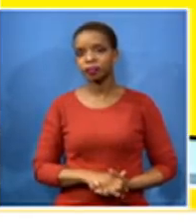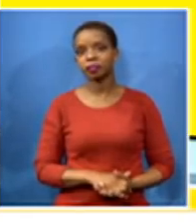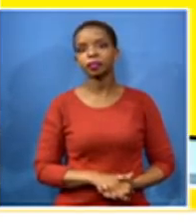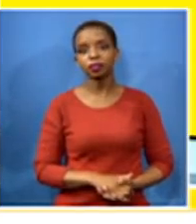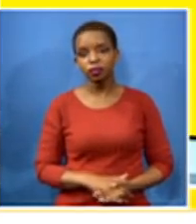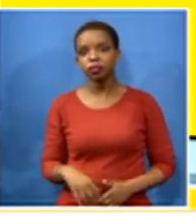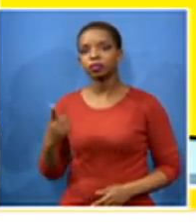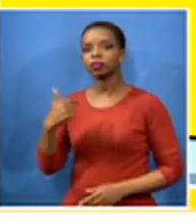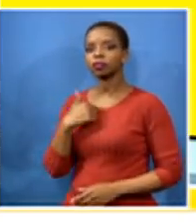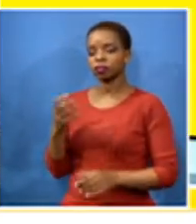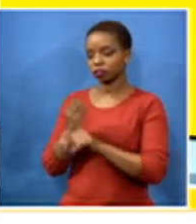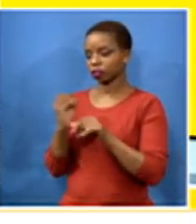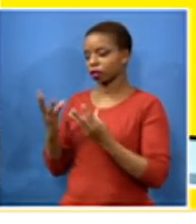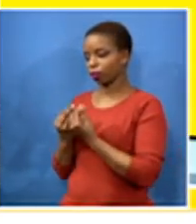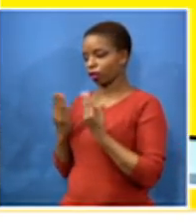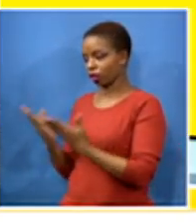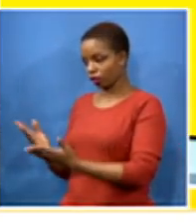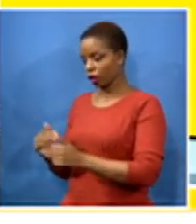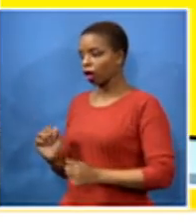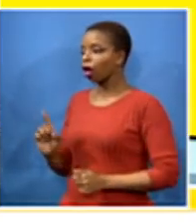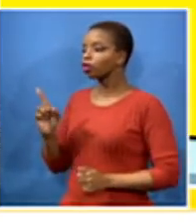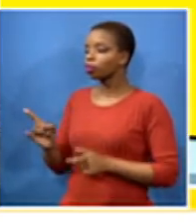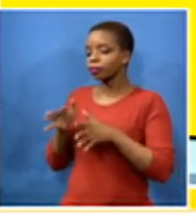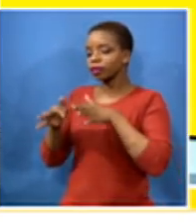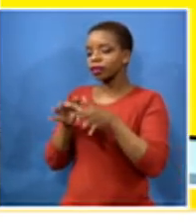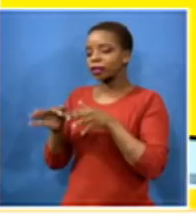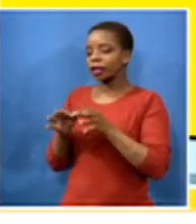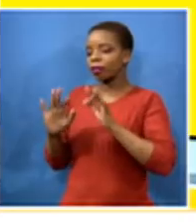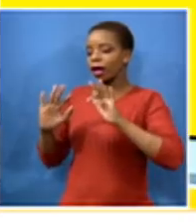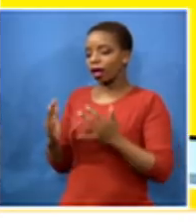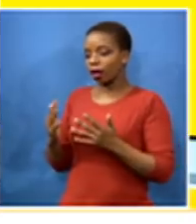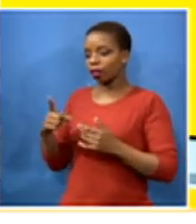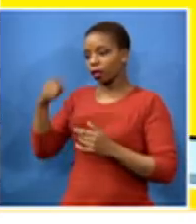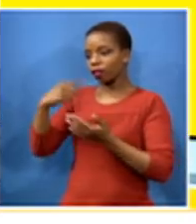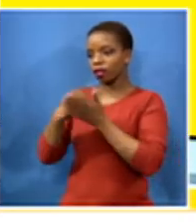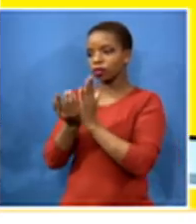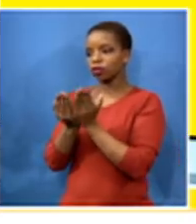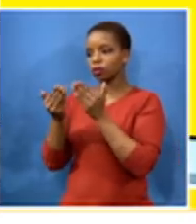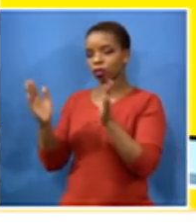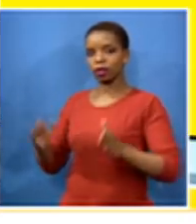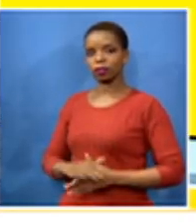let me start with you faranaz uh how would you describe the first week since schooling resumed